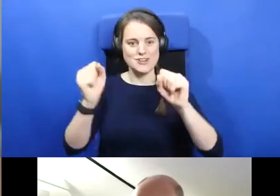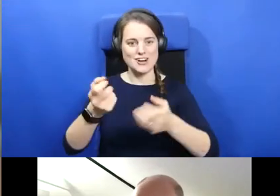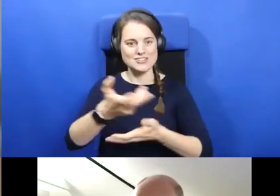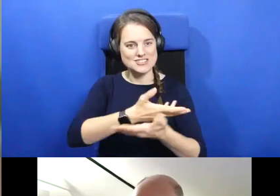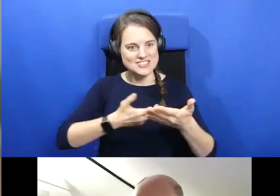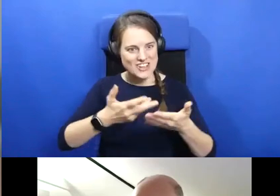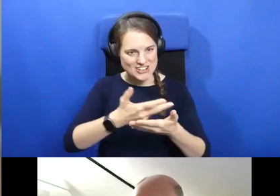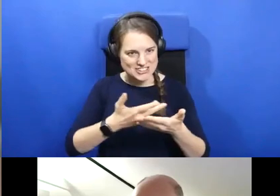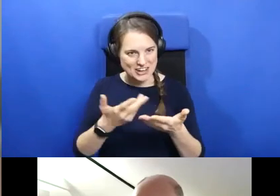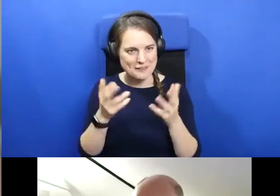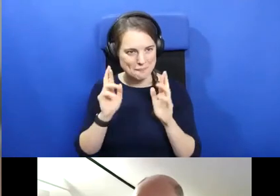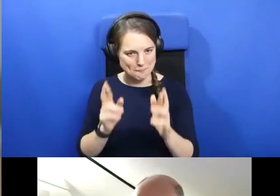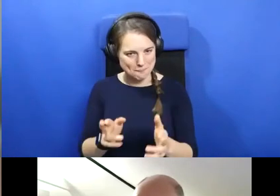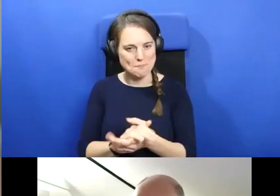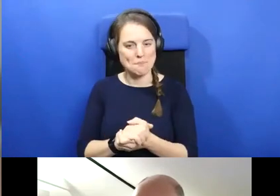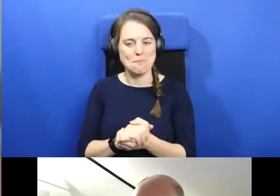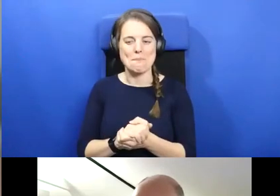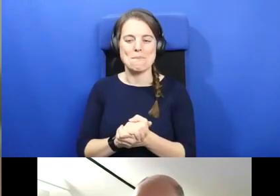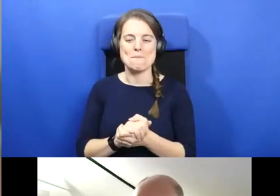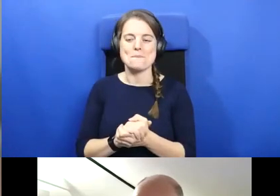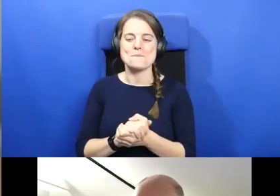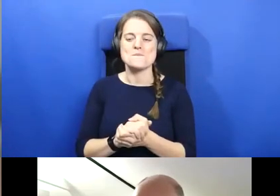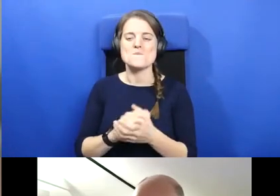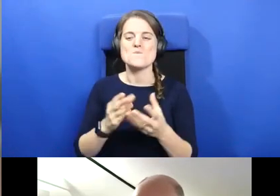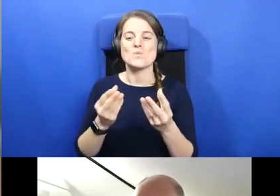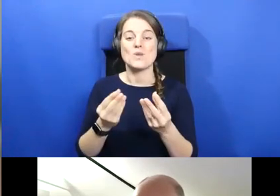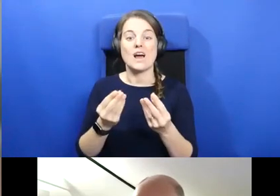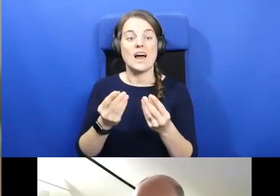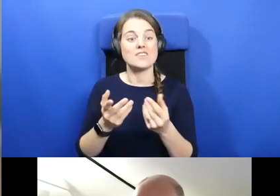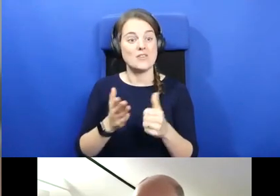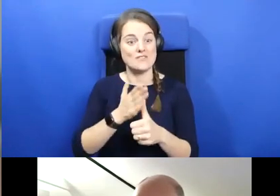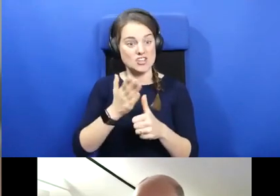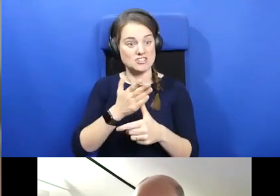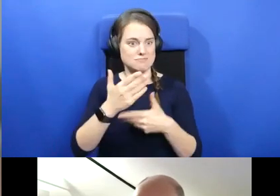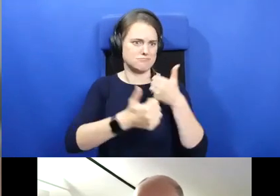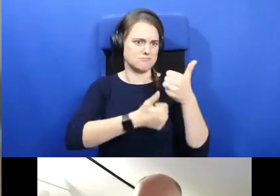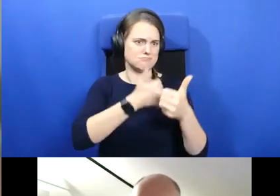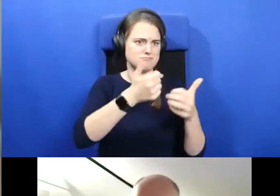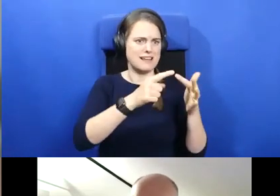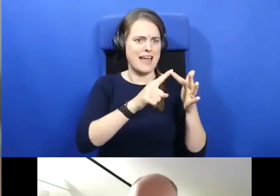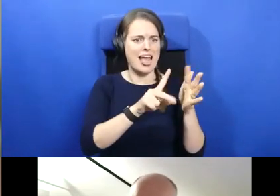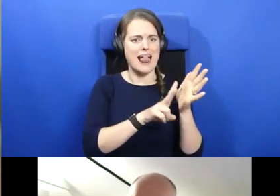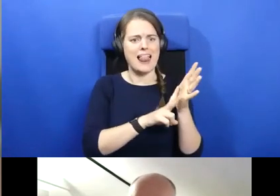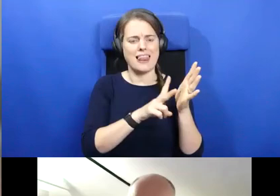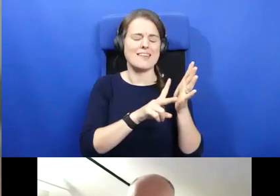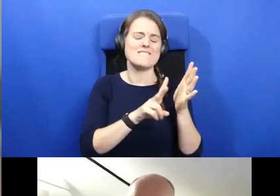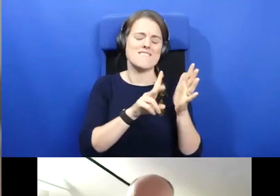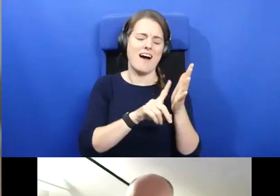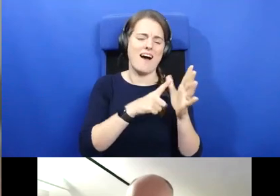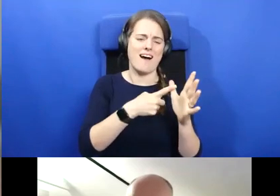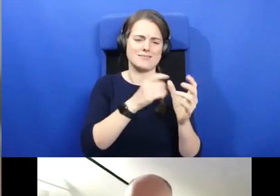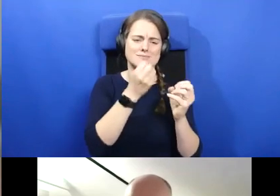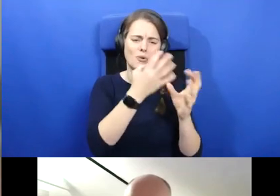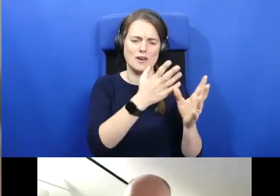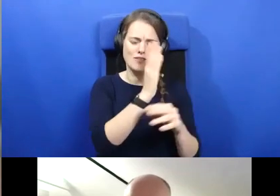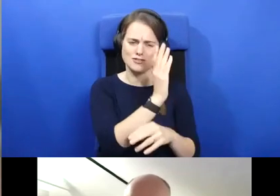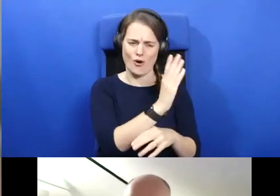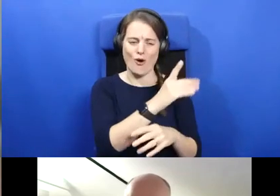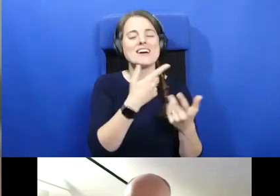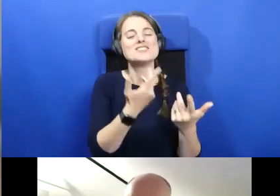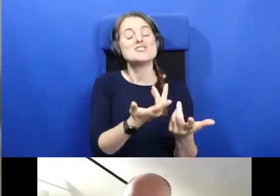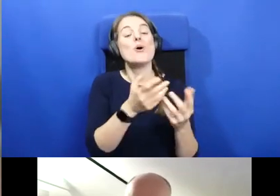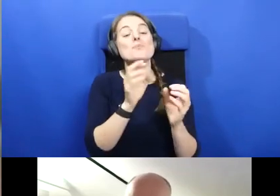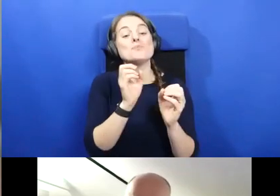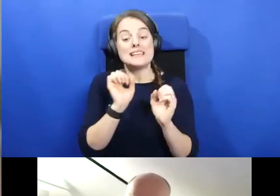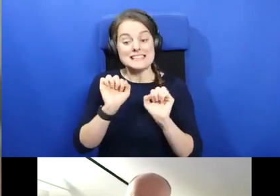with congratulating Elva on her wonderful talk. And yes, we've looked at the saints